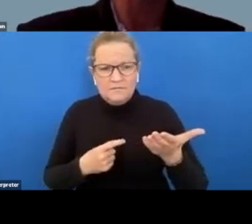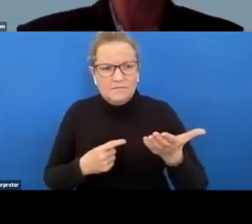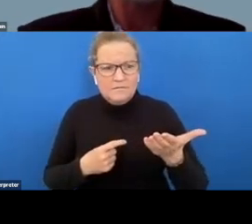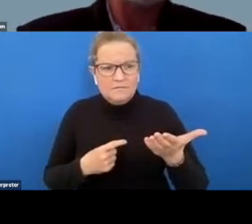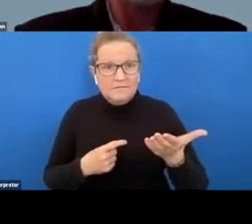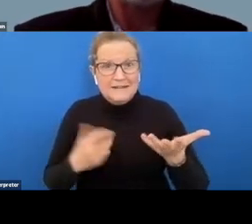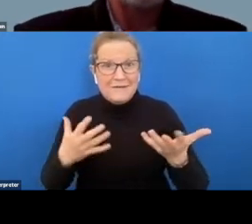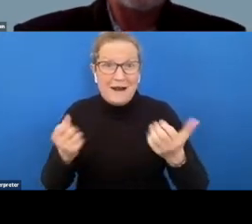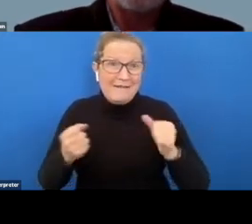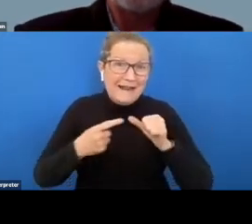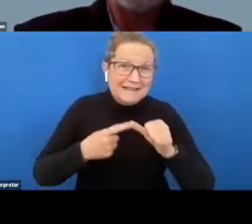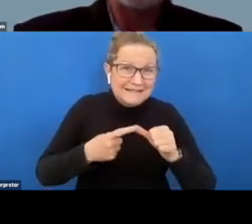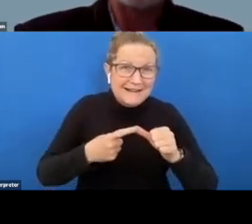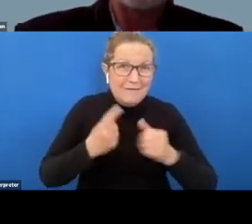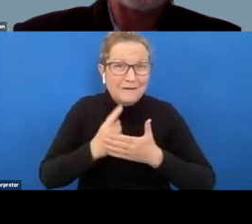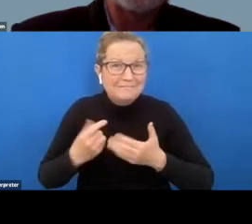answer to that